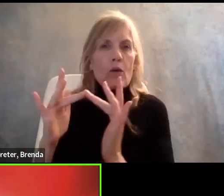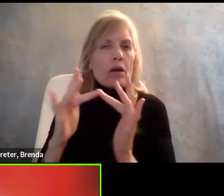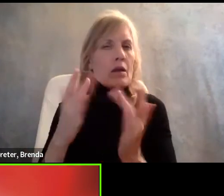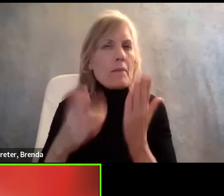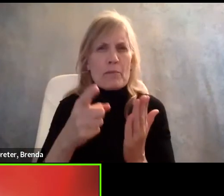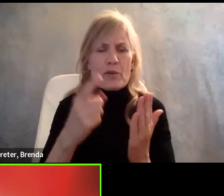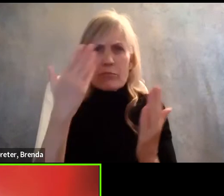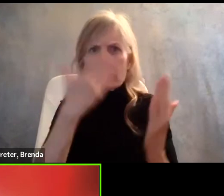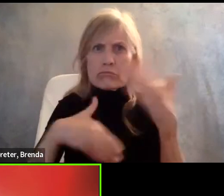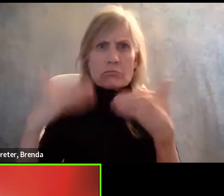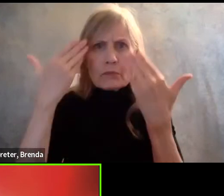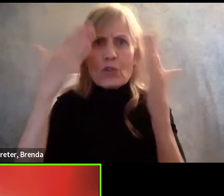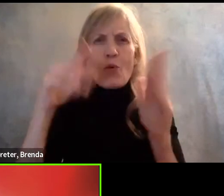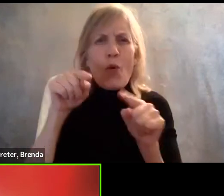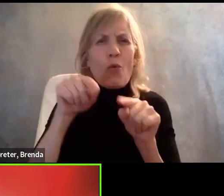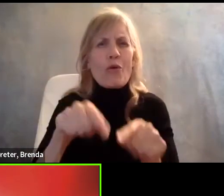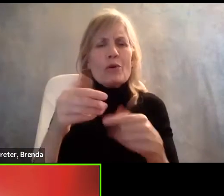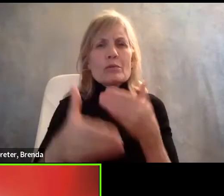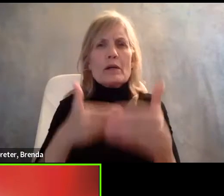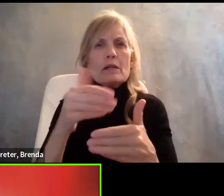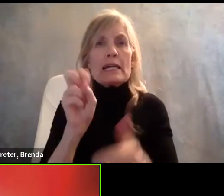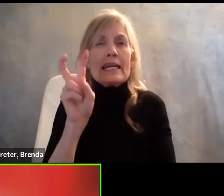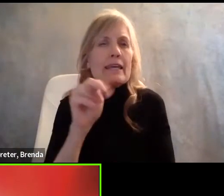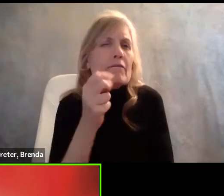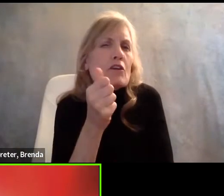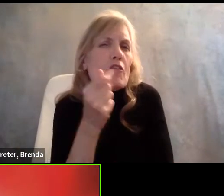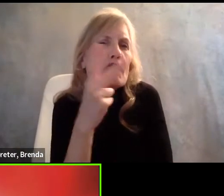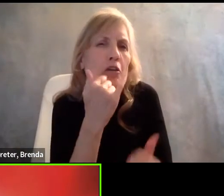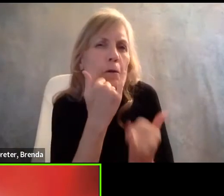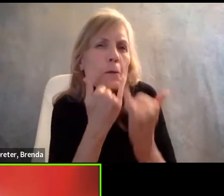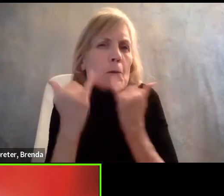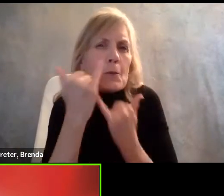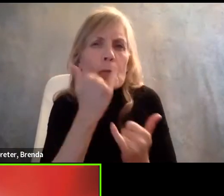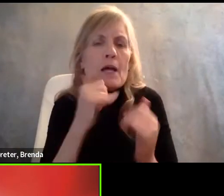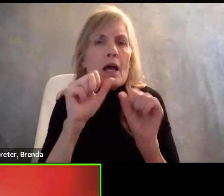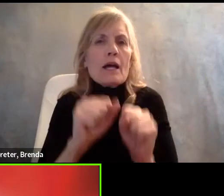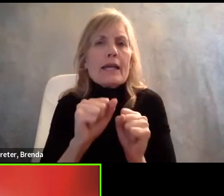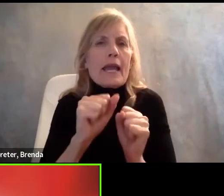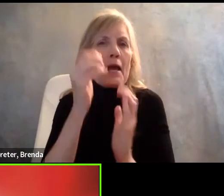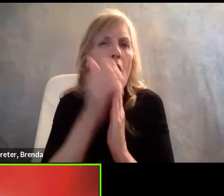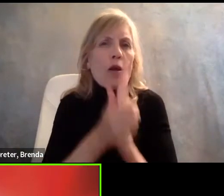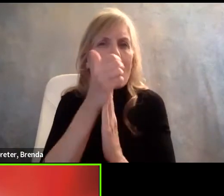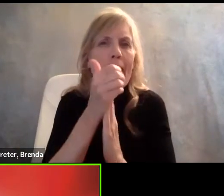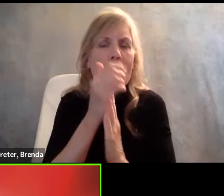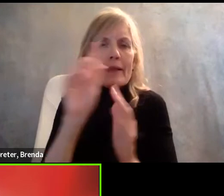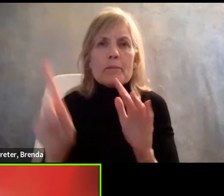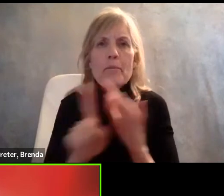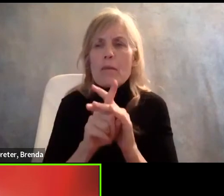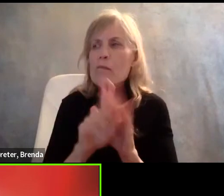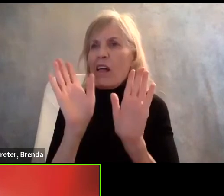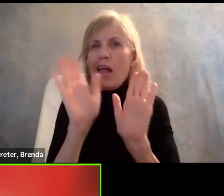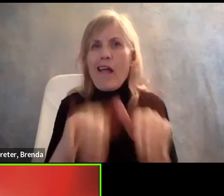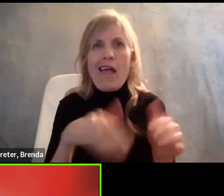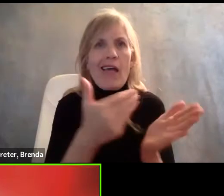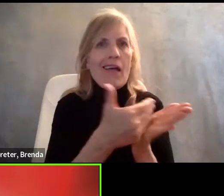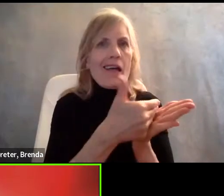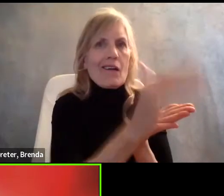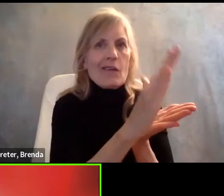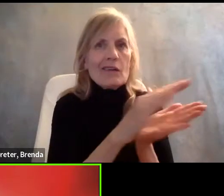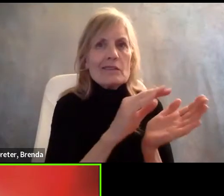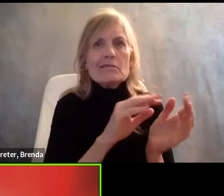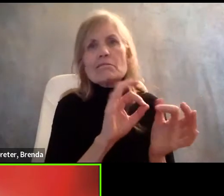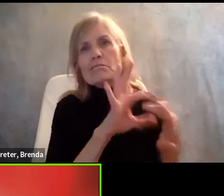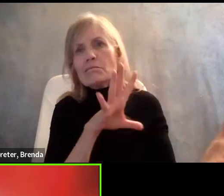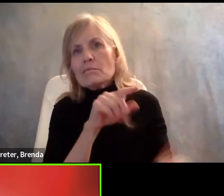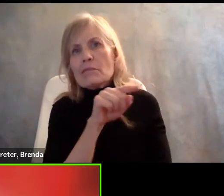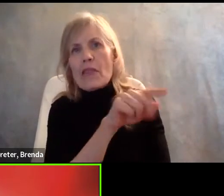even a small number of missteps can trigger those automated filters, those, you know, immediate rejections that I'm sure we're all aware of, because